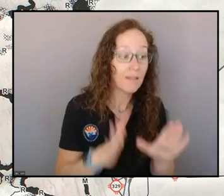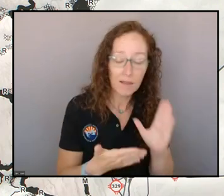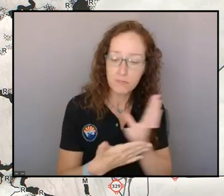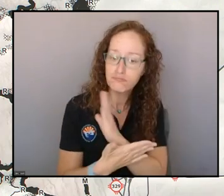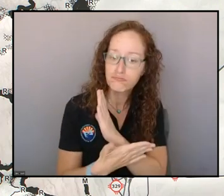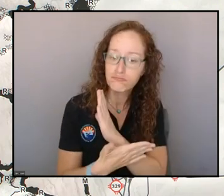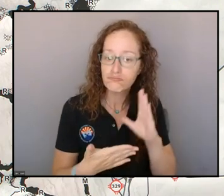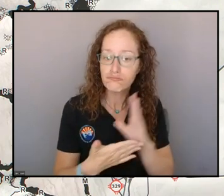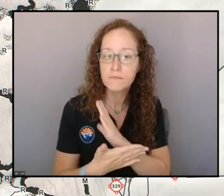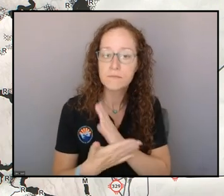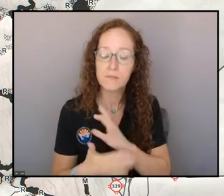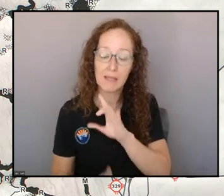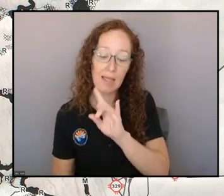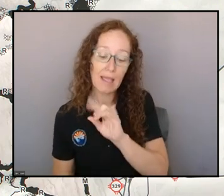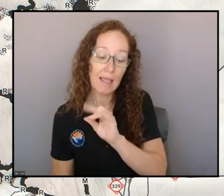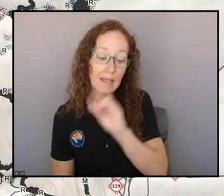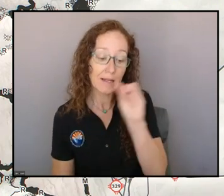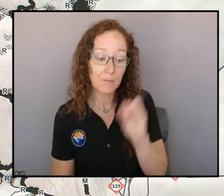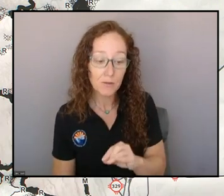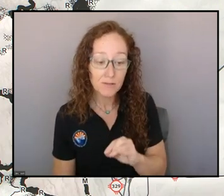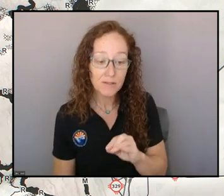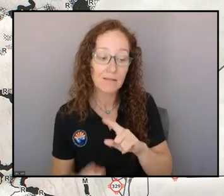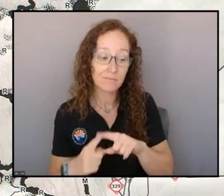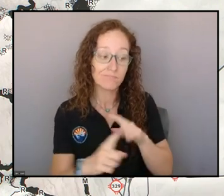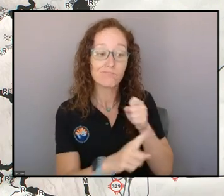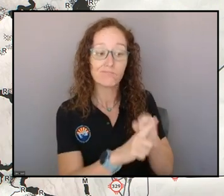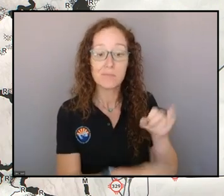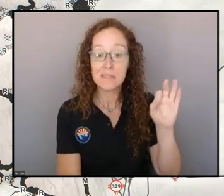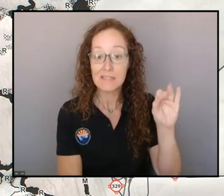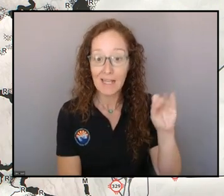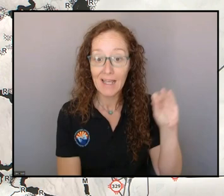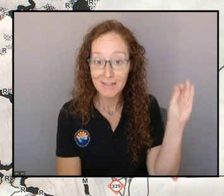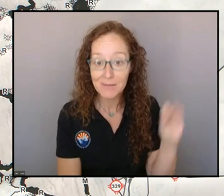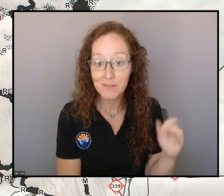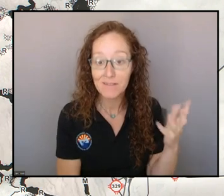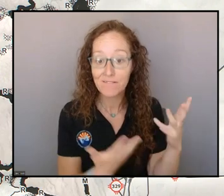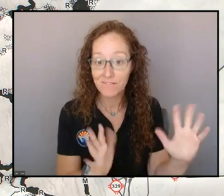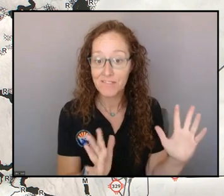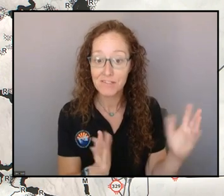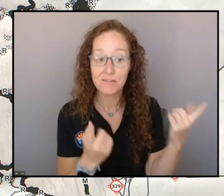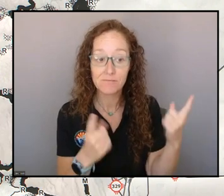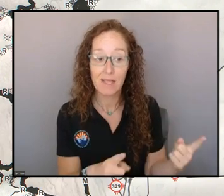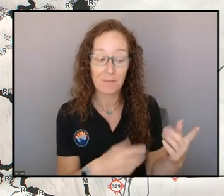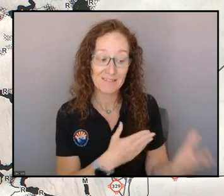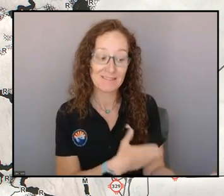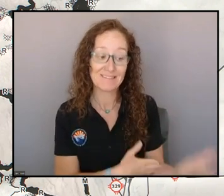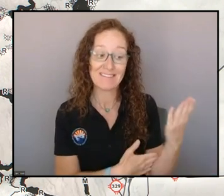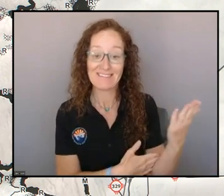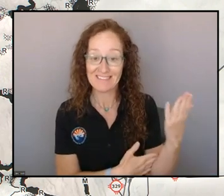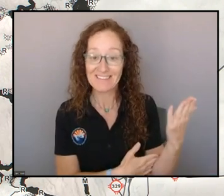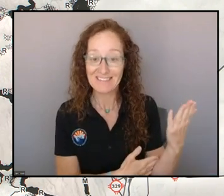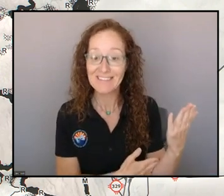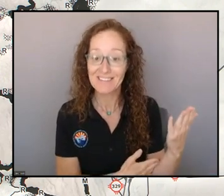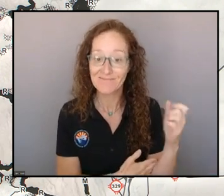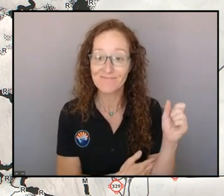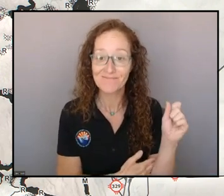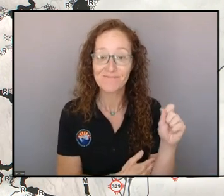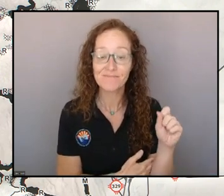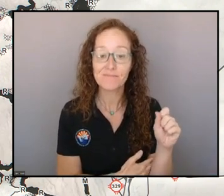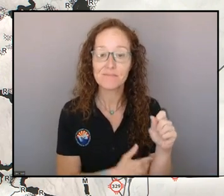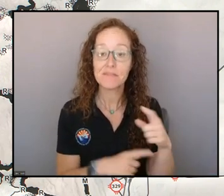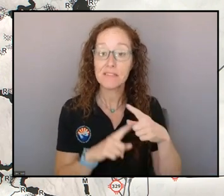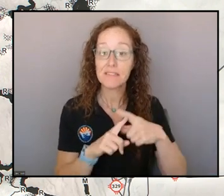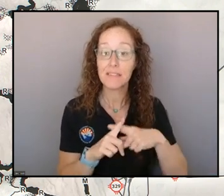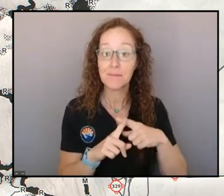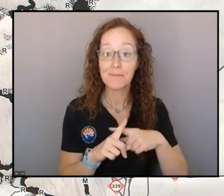percentile and we also saw things get up into the 90 percent range as we got into the very early morning hours this morning. Temperatures,